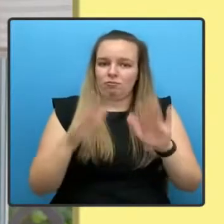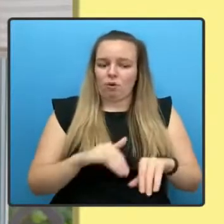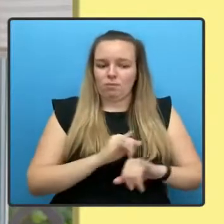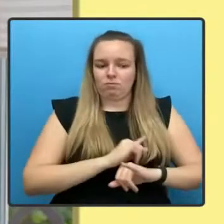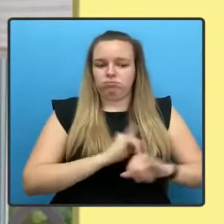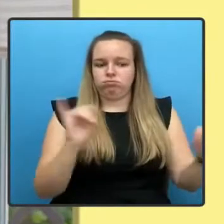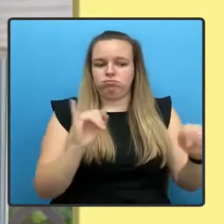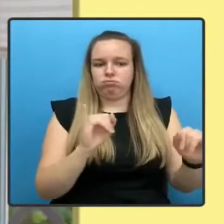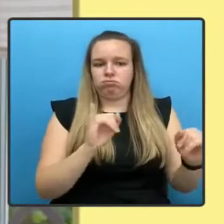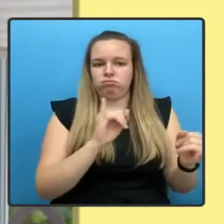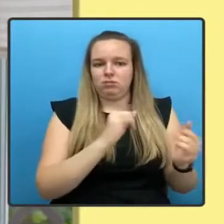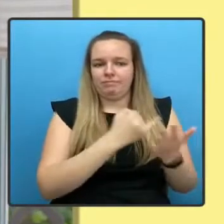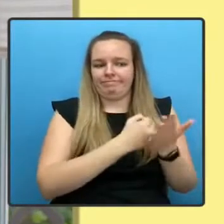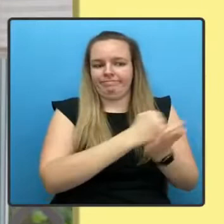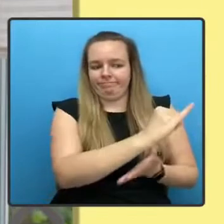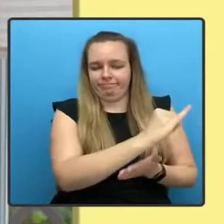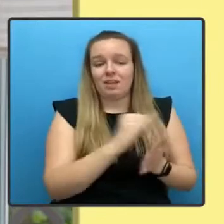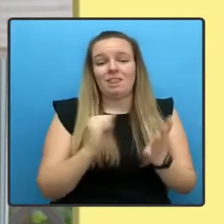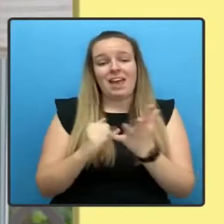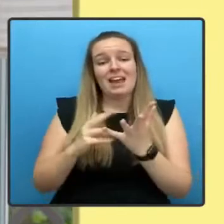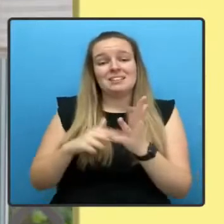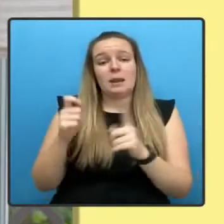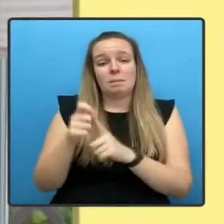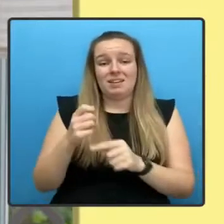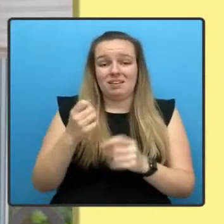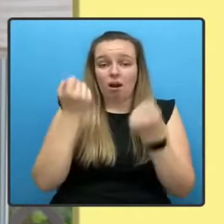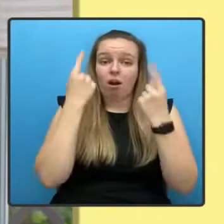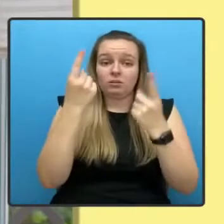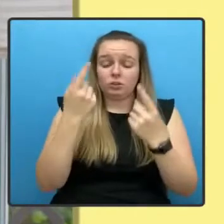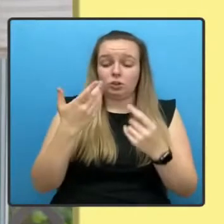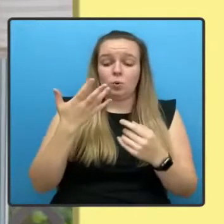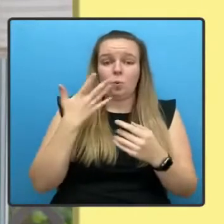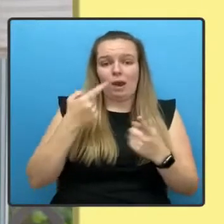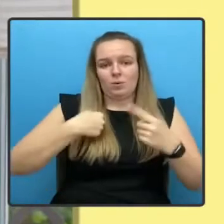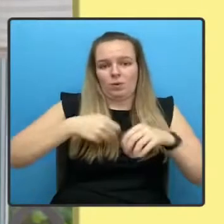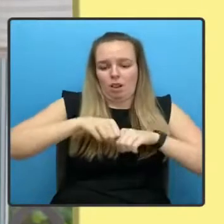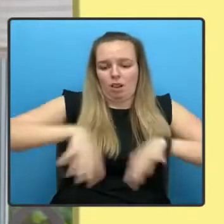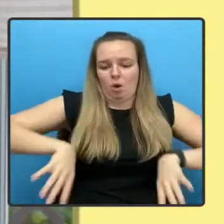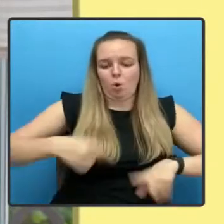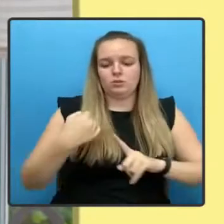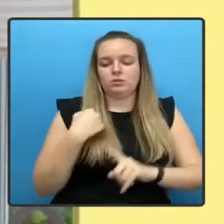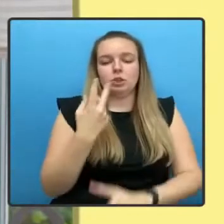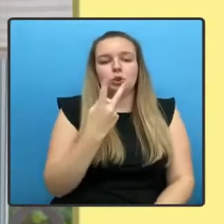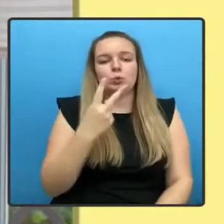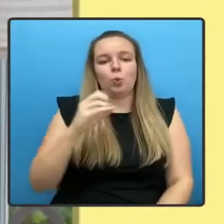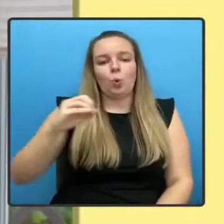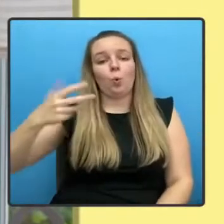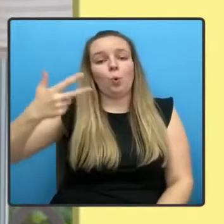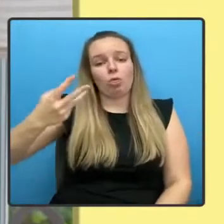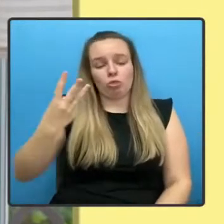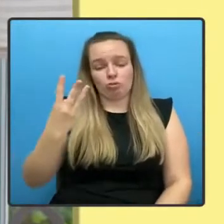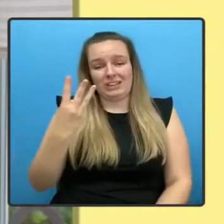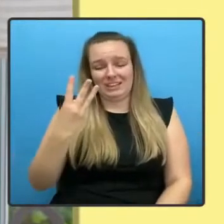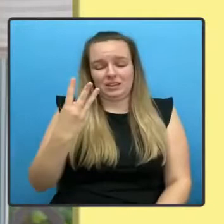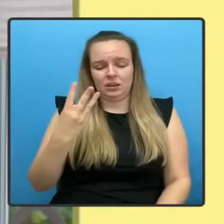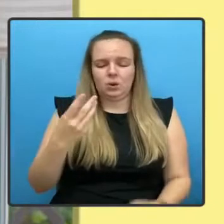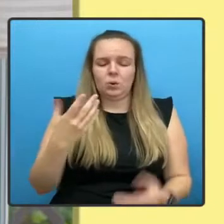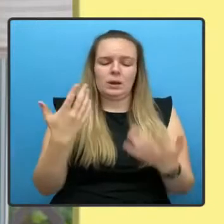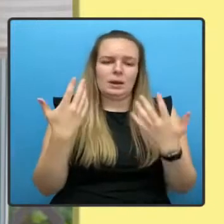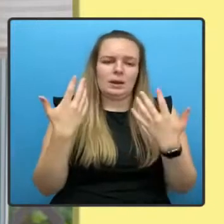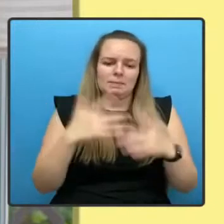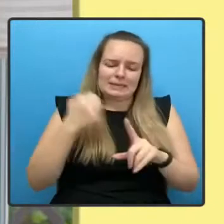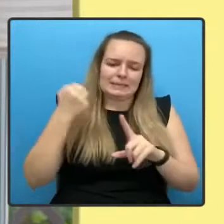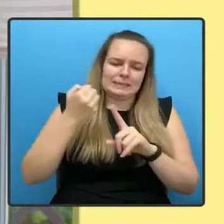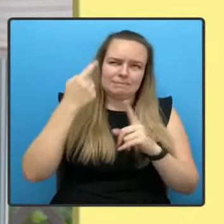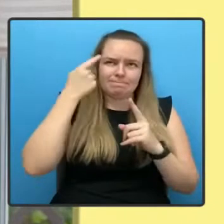understood that after our loss in 2003. We thought really hard about the message voters had sent